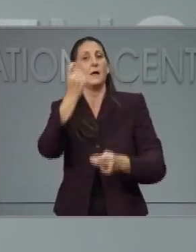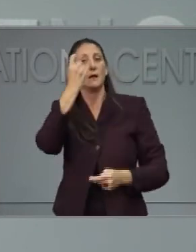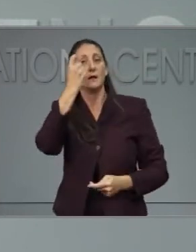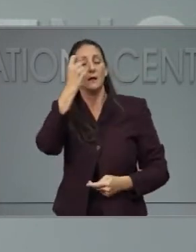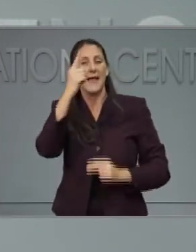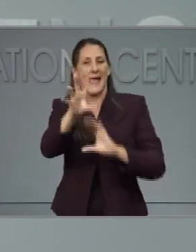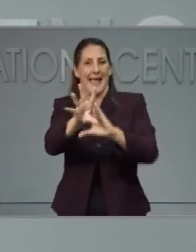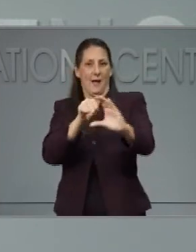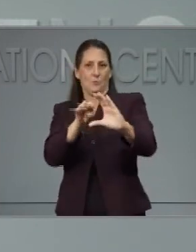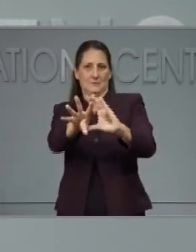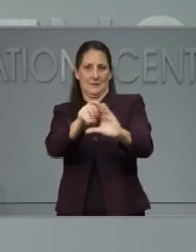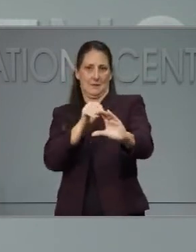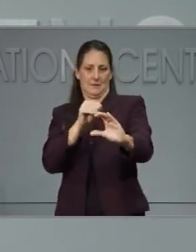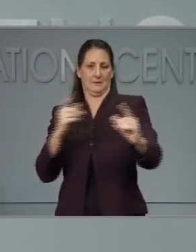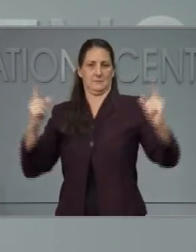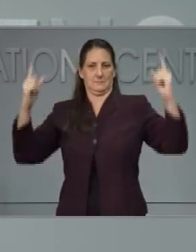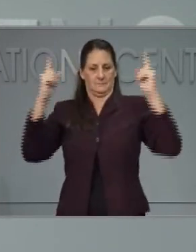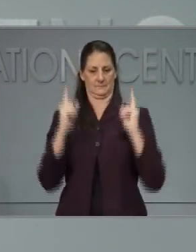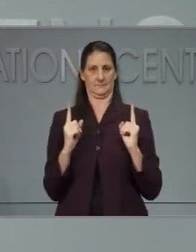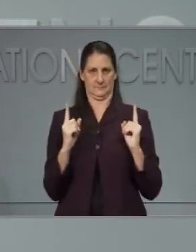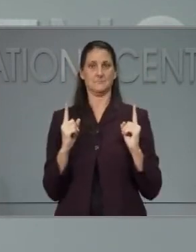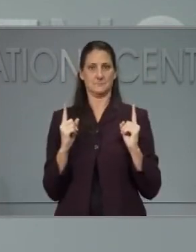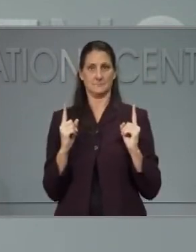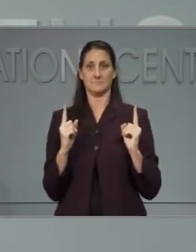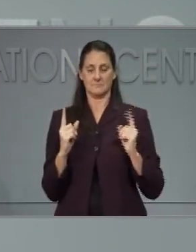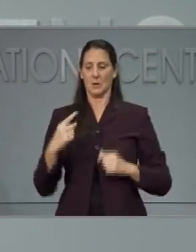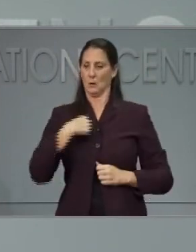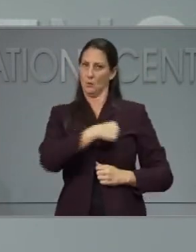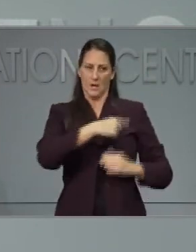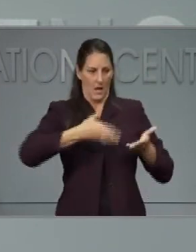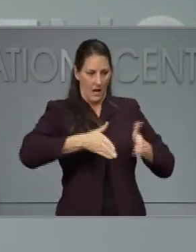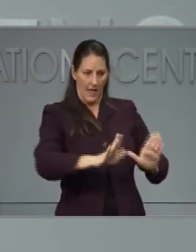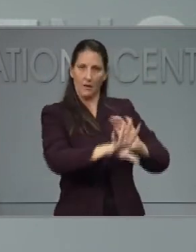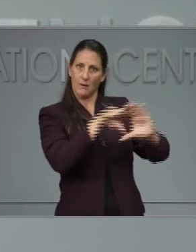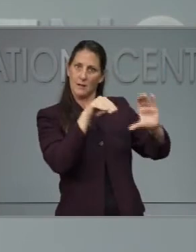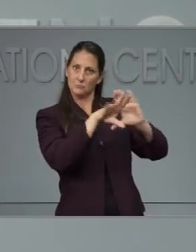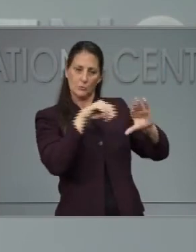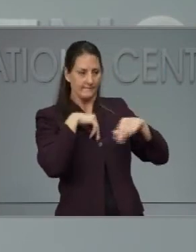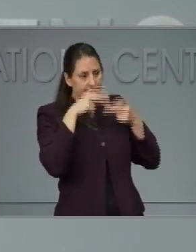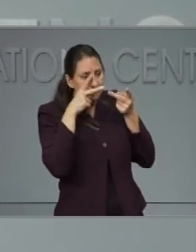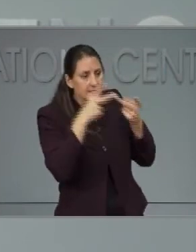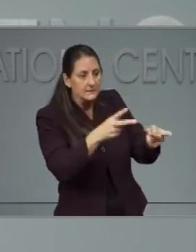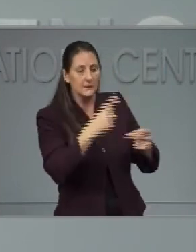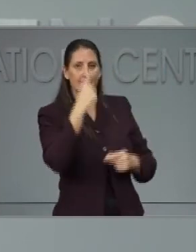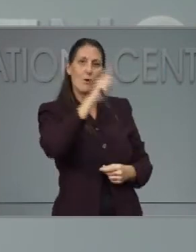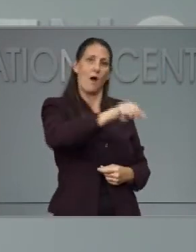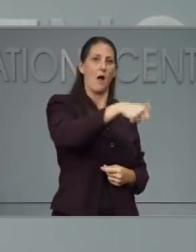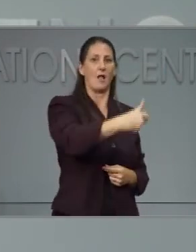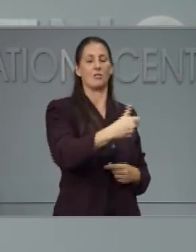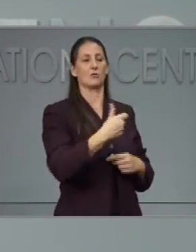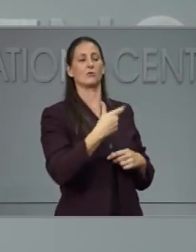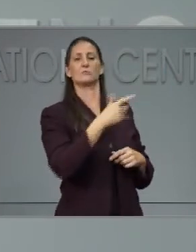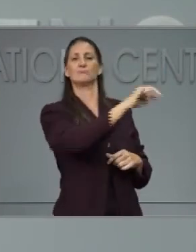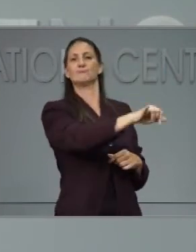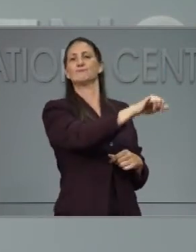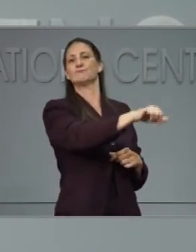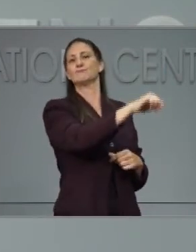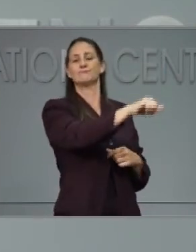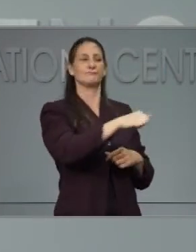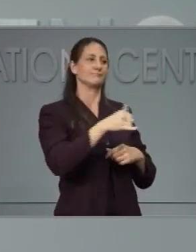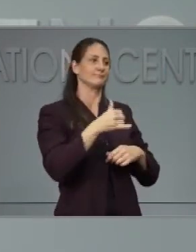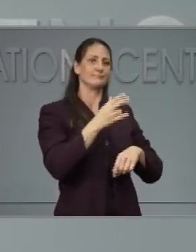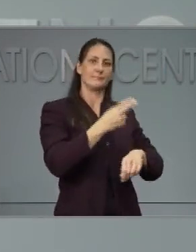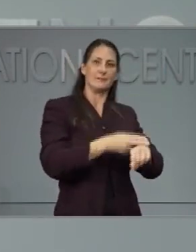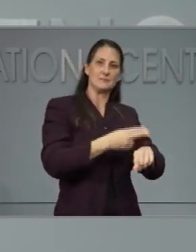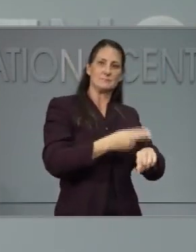visitations for other long term care facilities. But we had not allowed that yet at skilled nursing facilities.